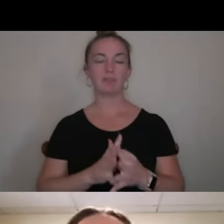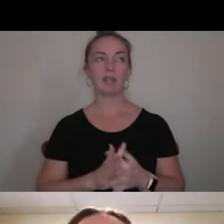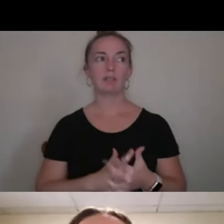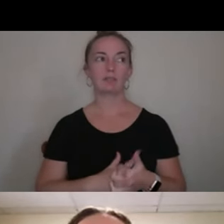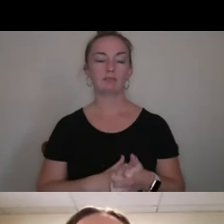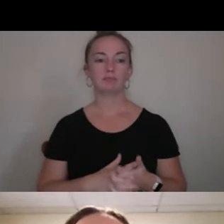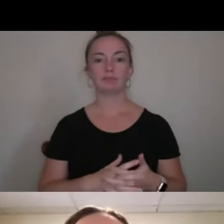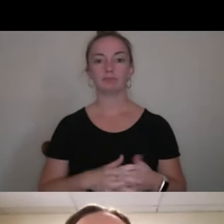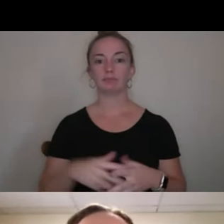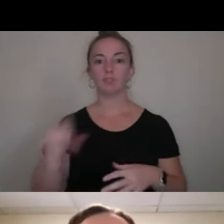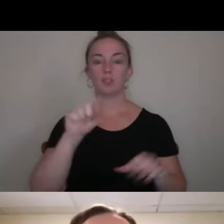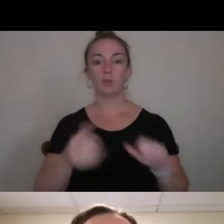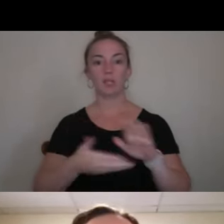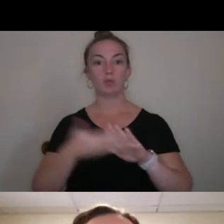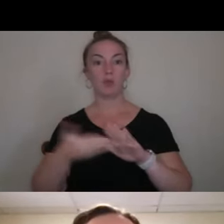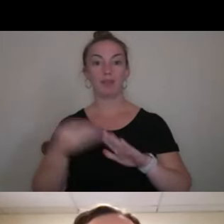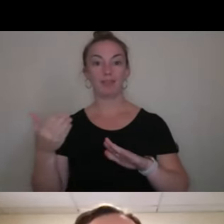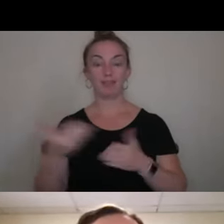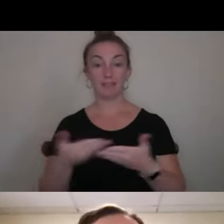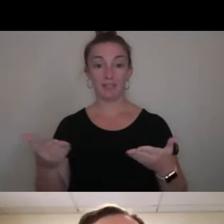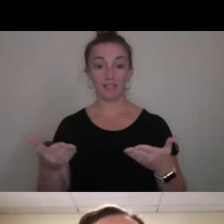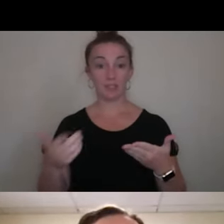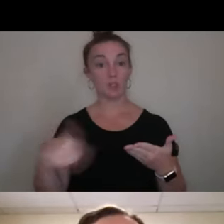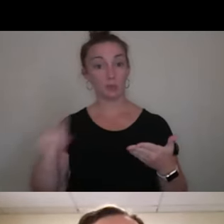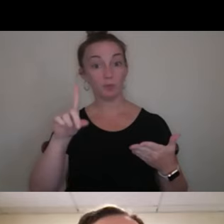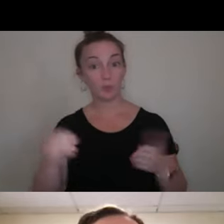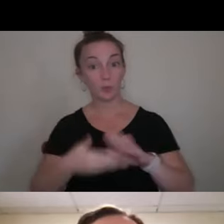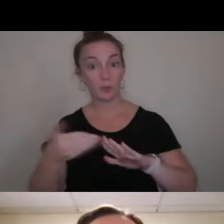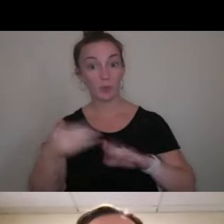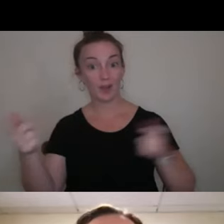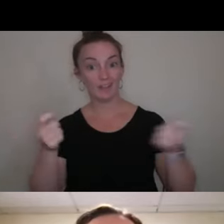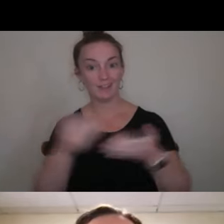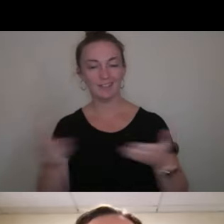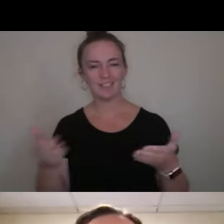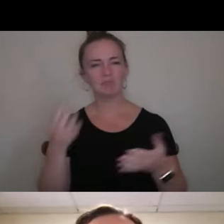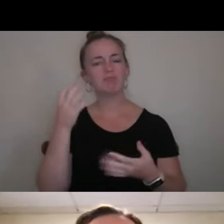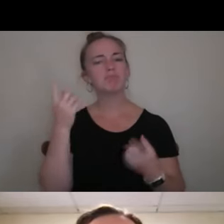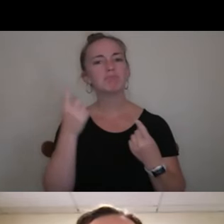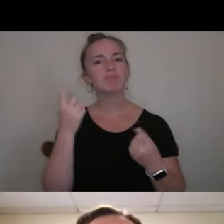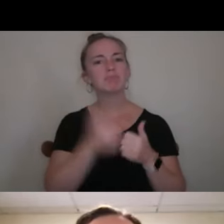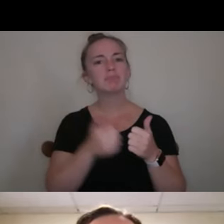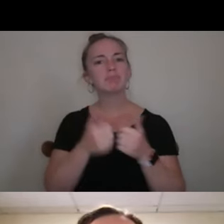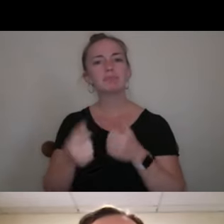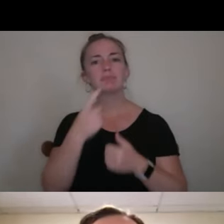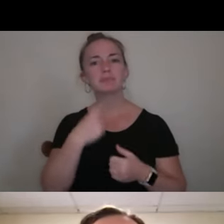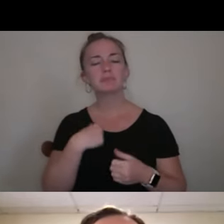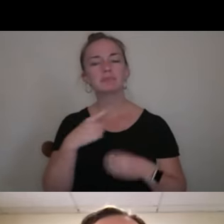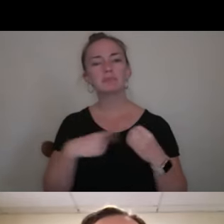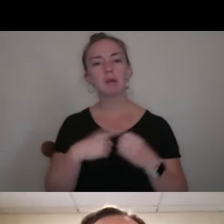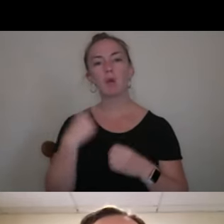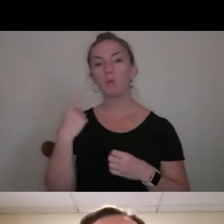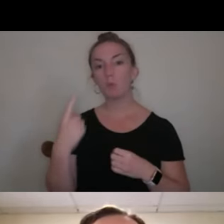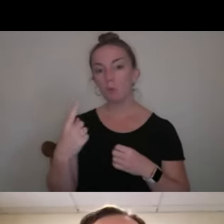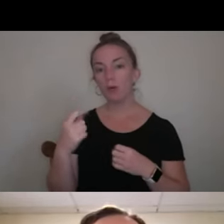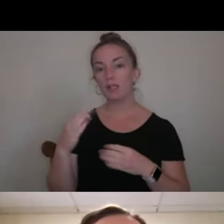You could run things. You do run things. I wonder if each of you could tell me just about one of